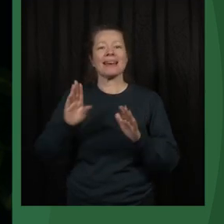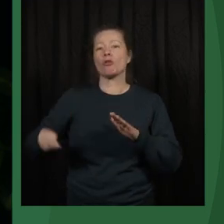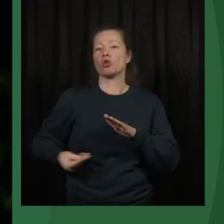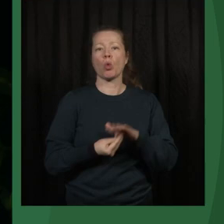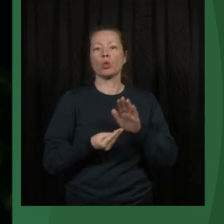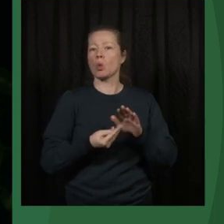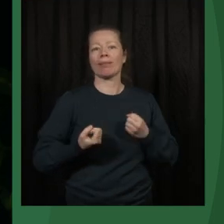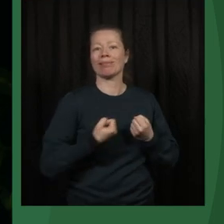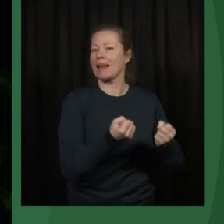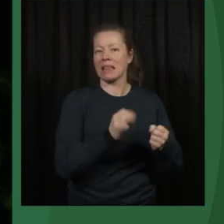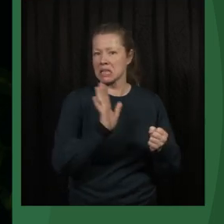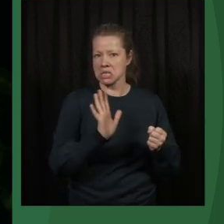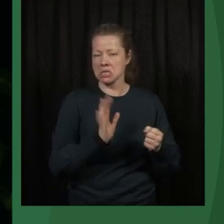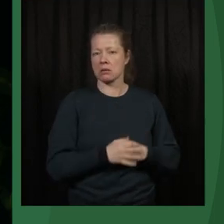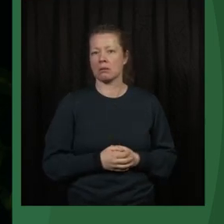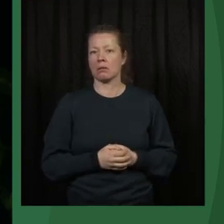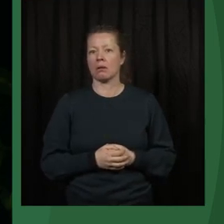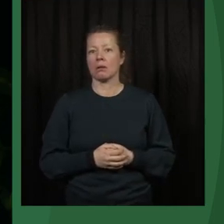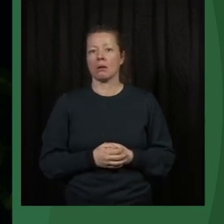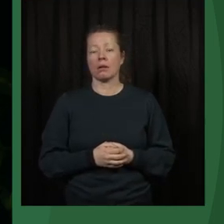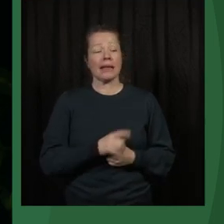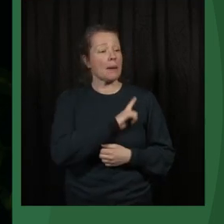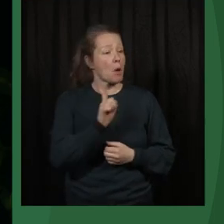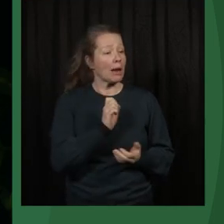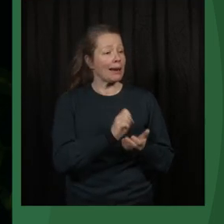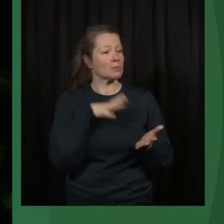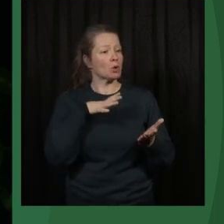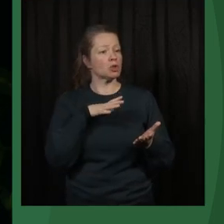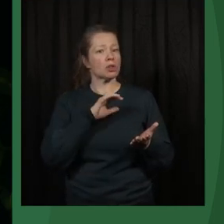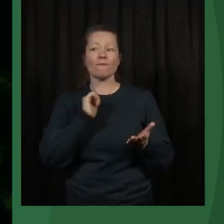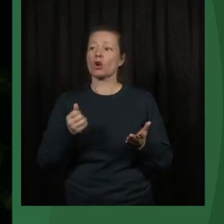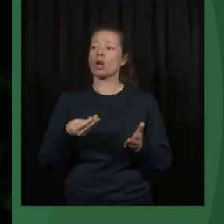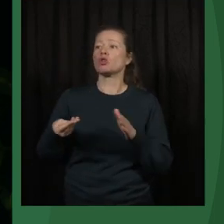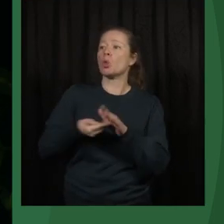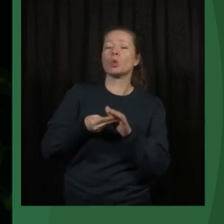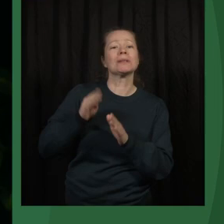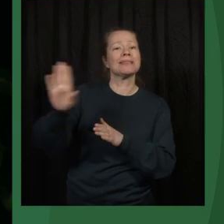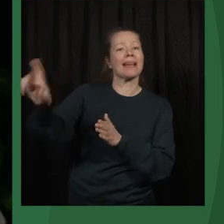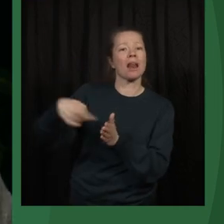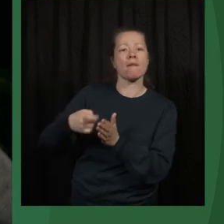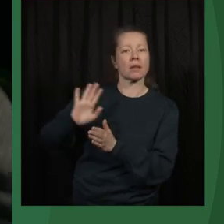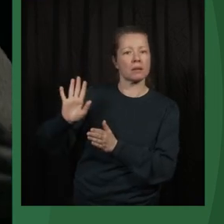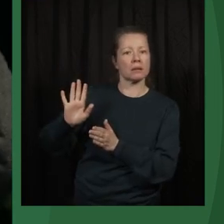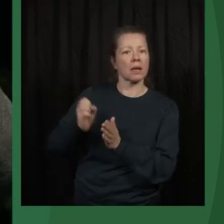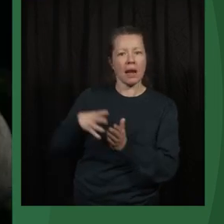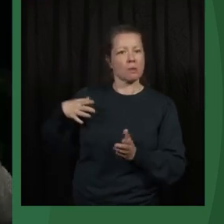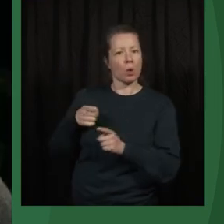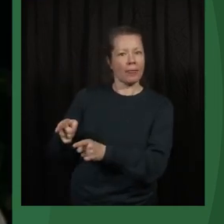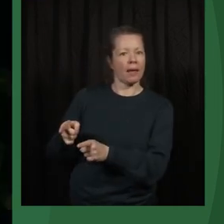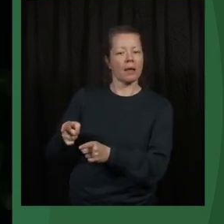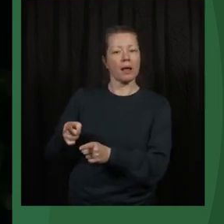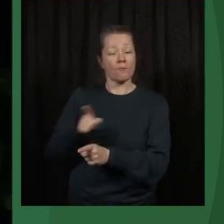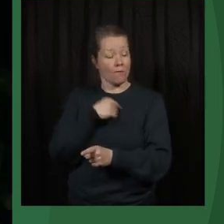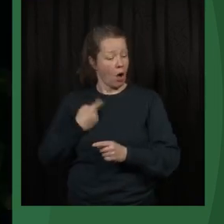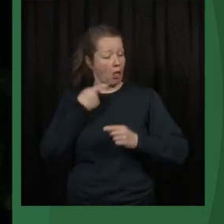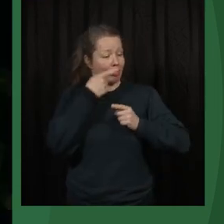And it's not just to respond on the donor's requirement, because we have detailed